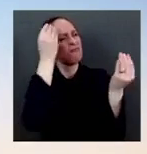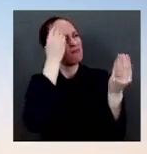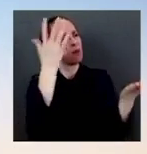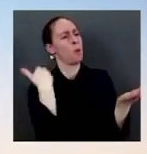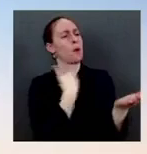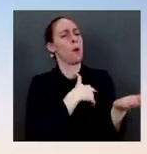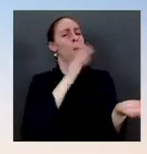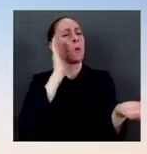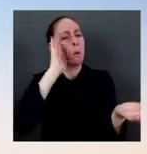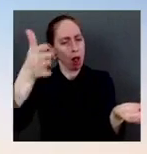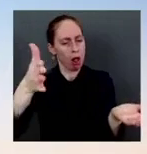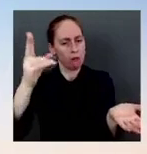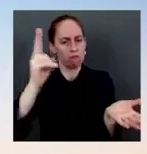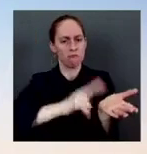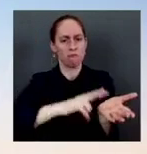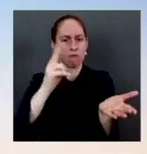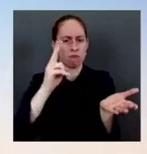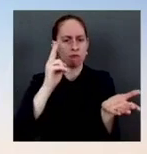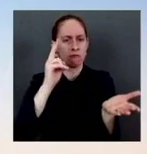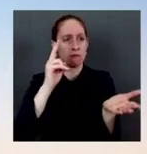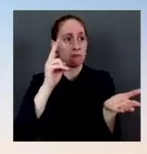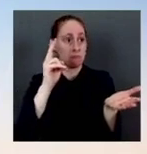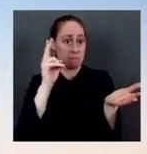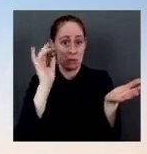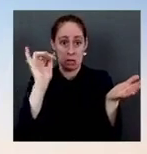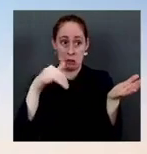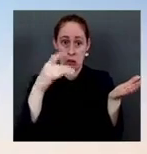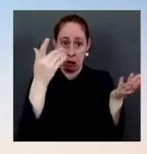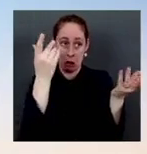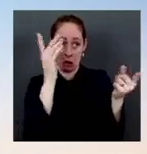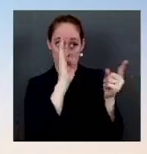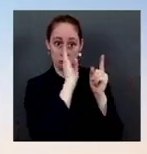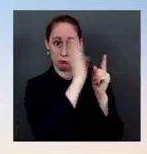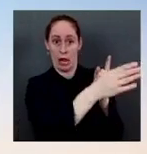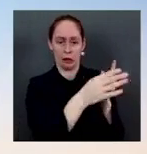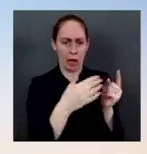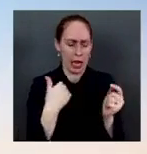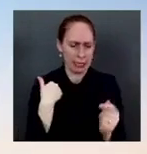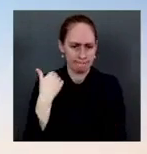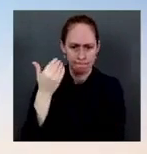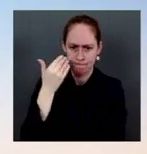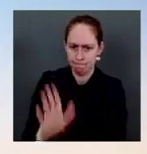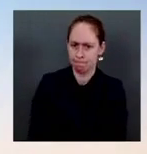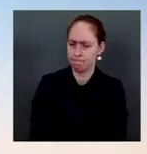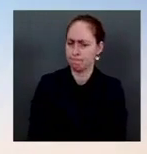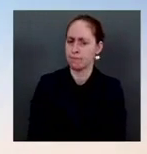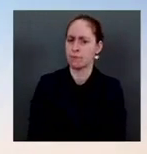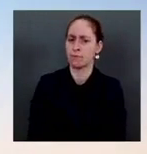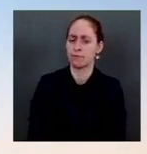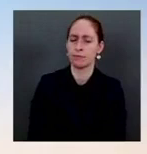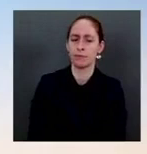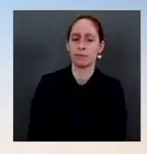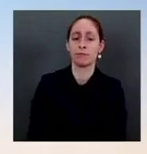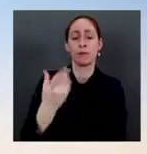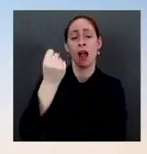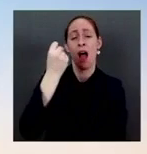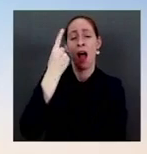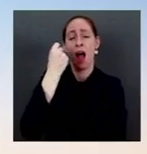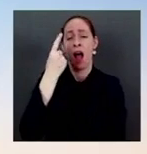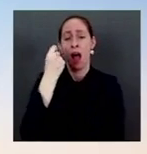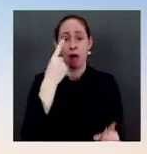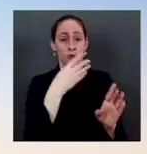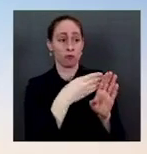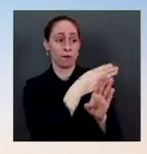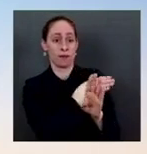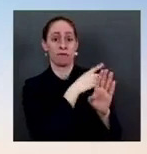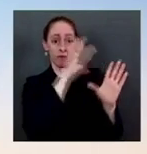And certainly we have made no secret of our concerns. The president has spoken to them. We worked and gathered the G7 leaders to sign a